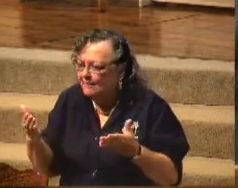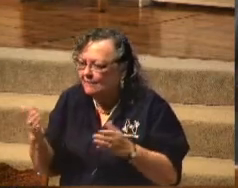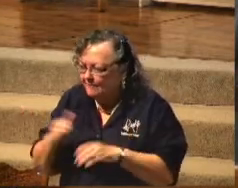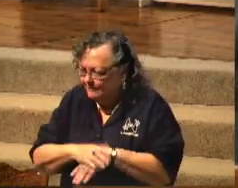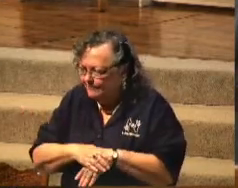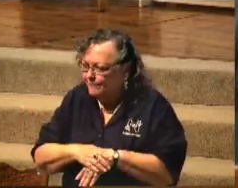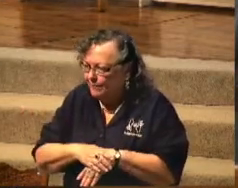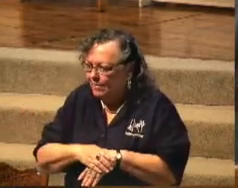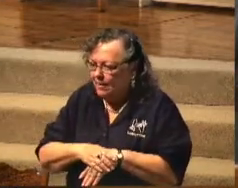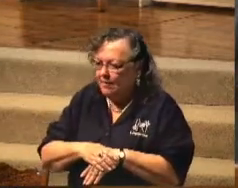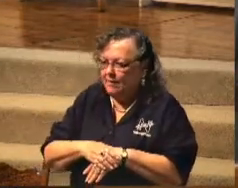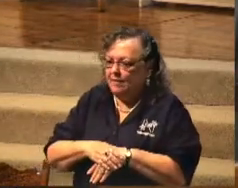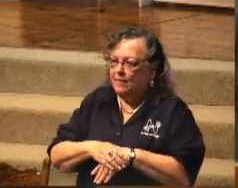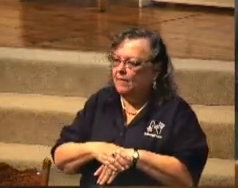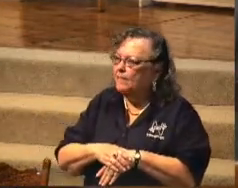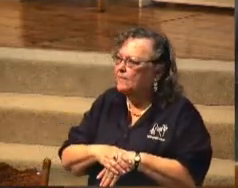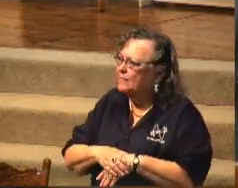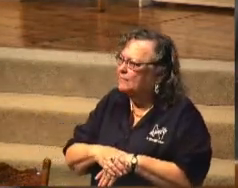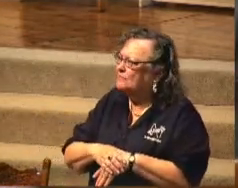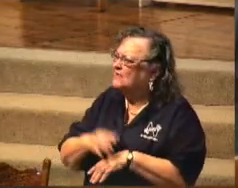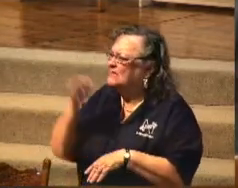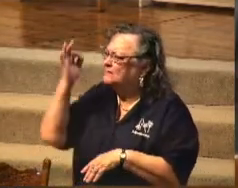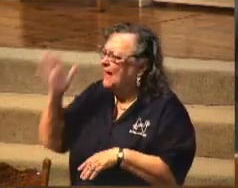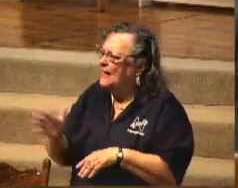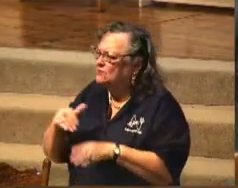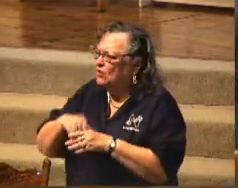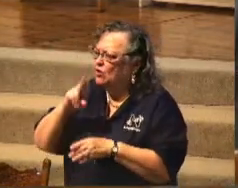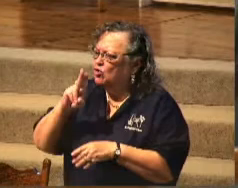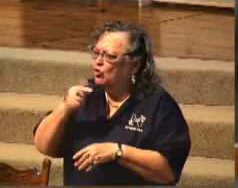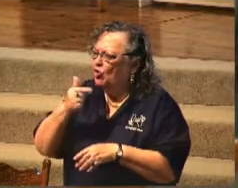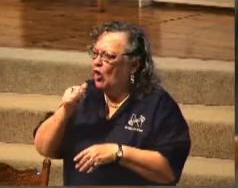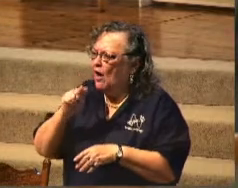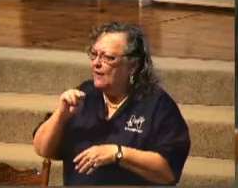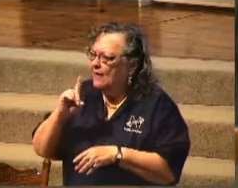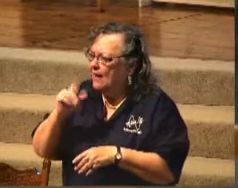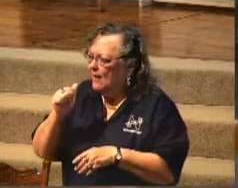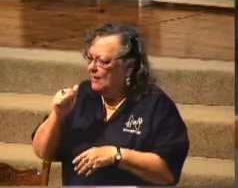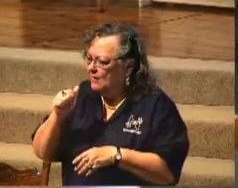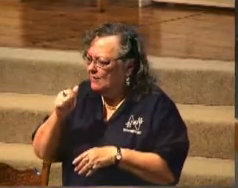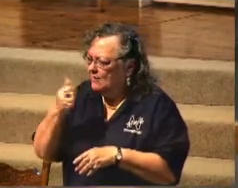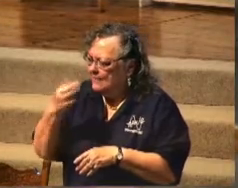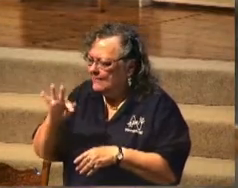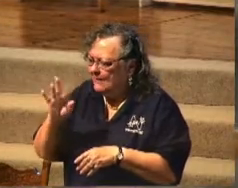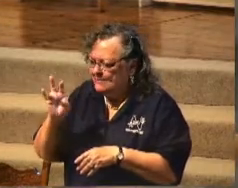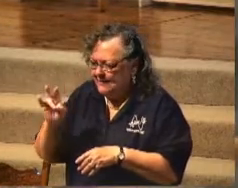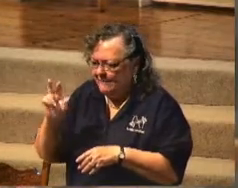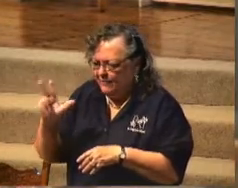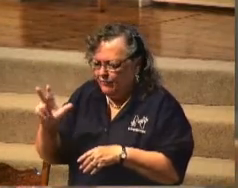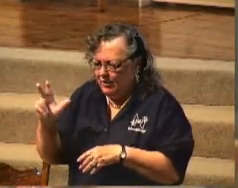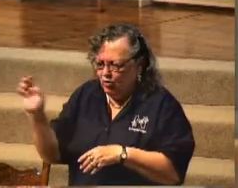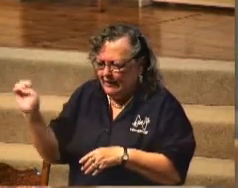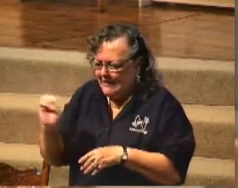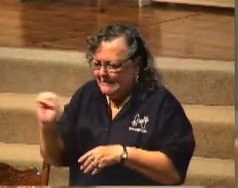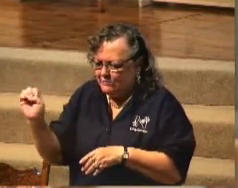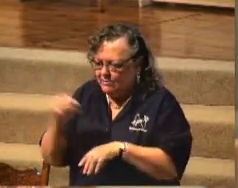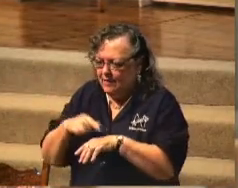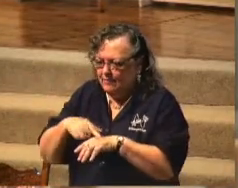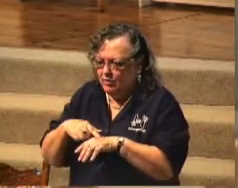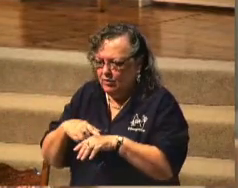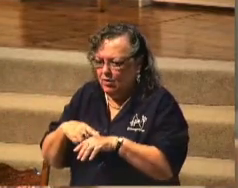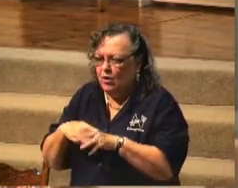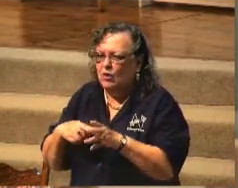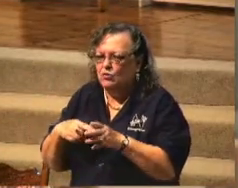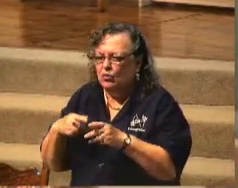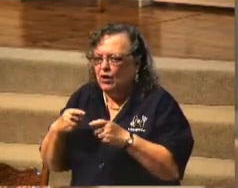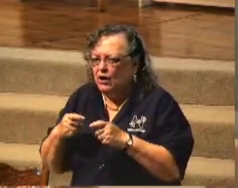Pastor Keefa Sampangi in Uganda, 1973, Easter. This was during the rule of Idi Amin.